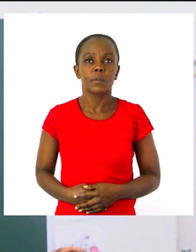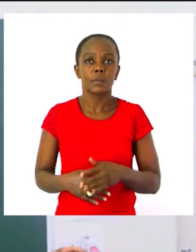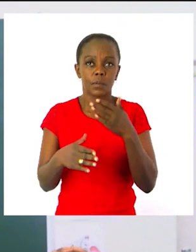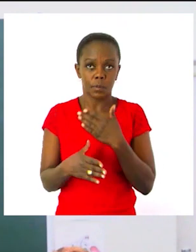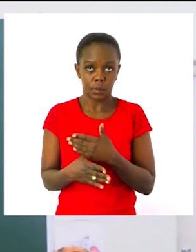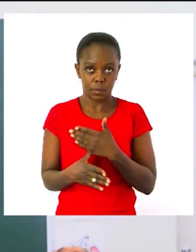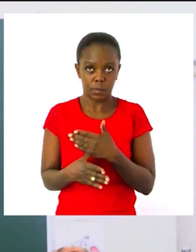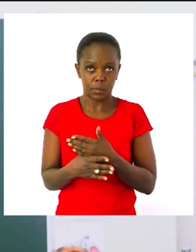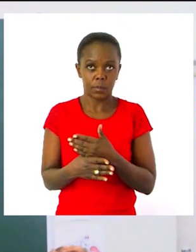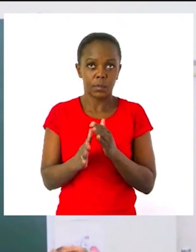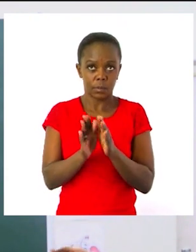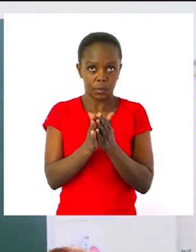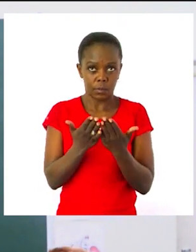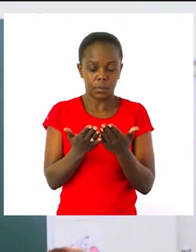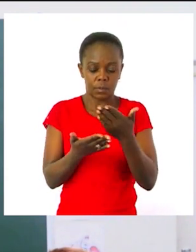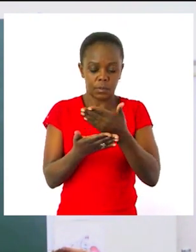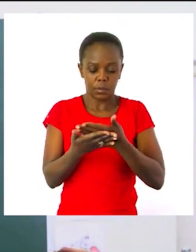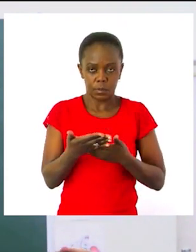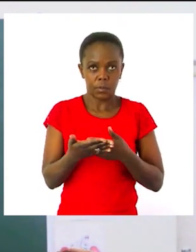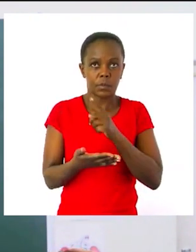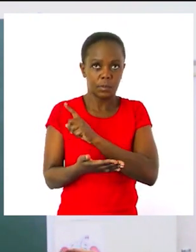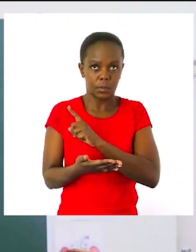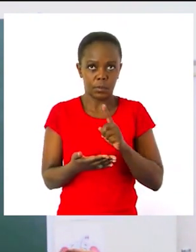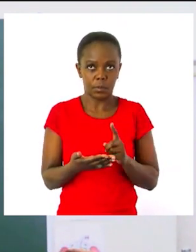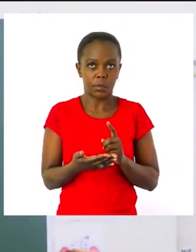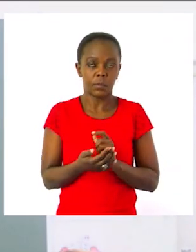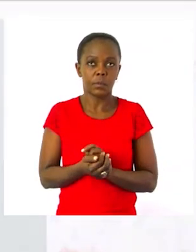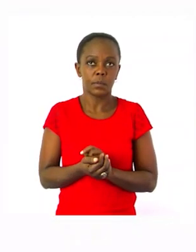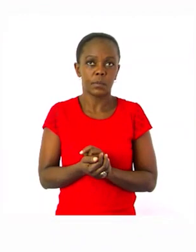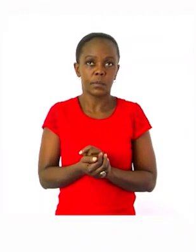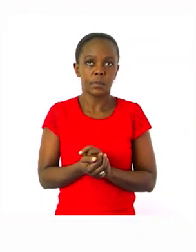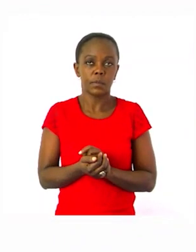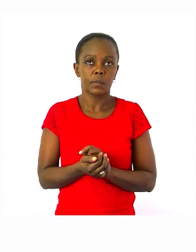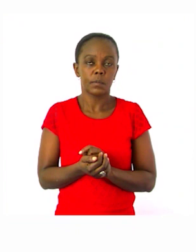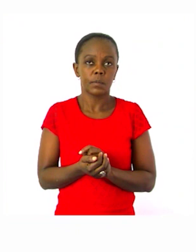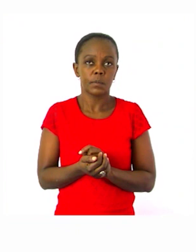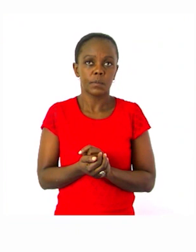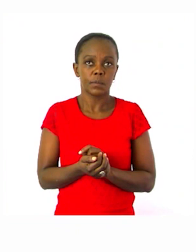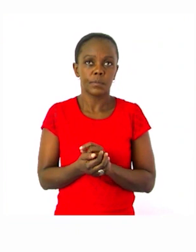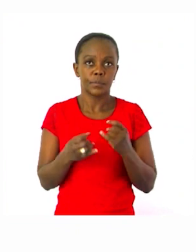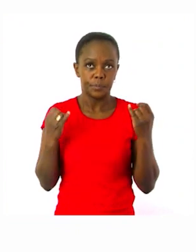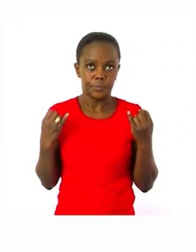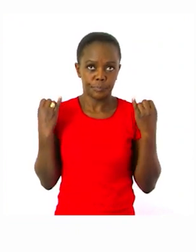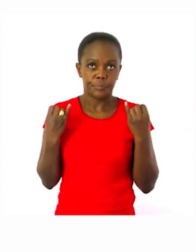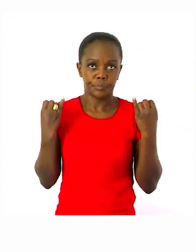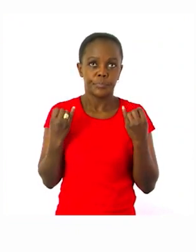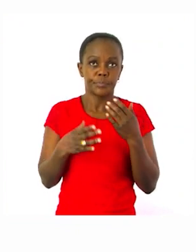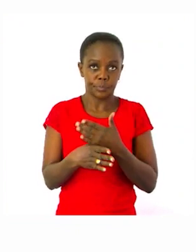Our activity is coming from page 11. That was a fun activity that we have just completed.